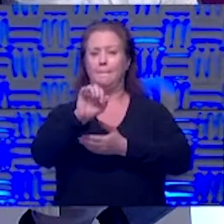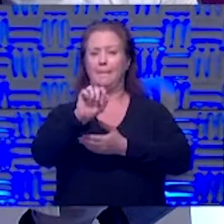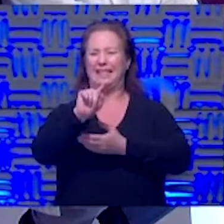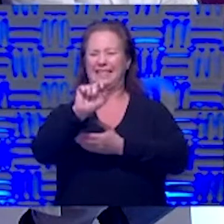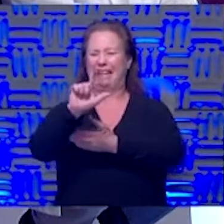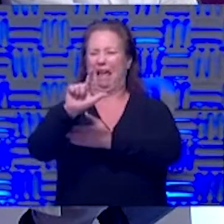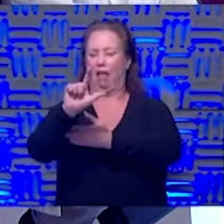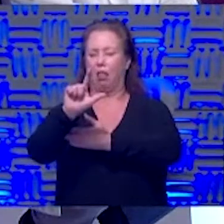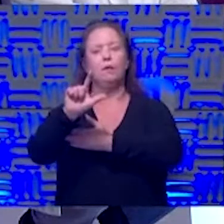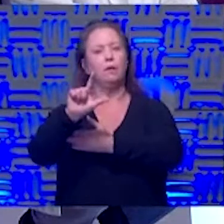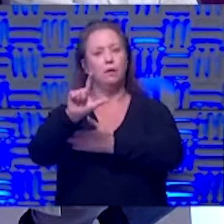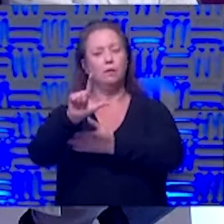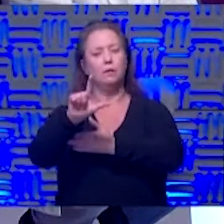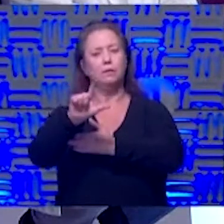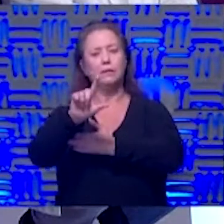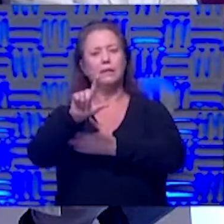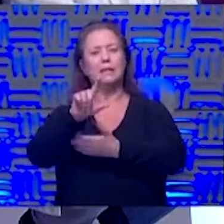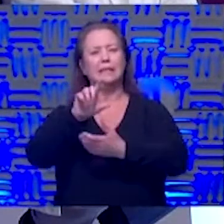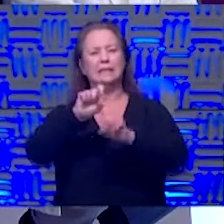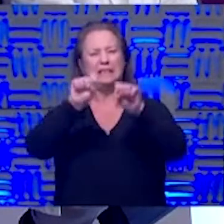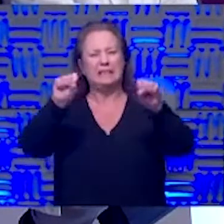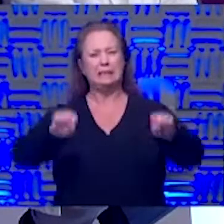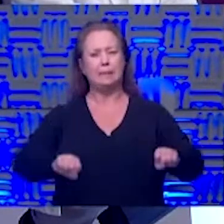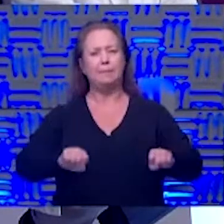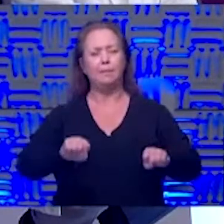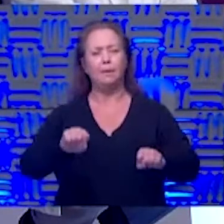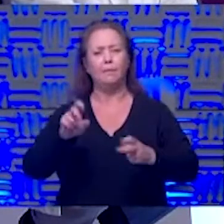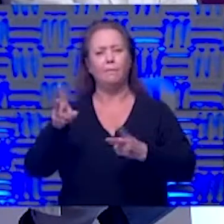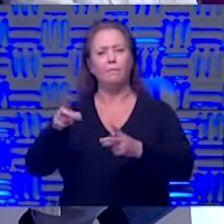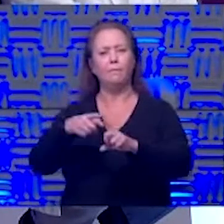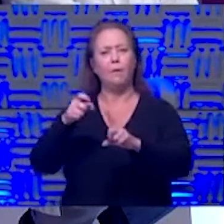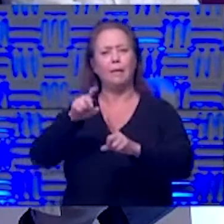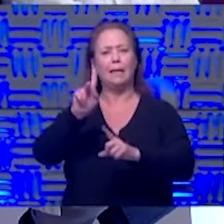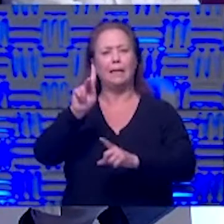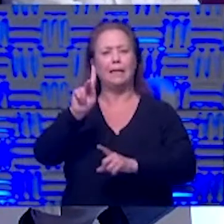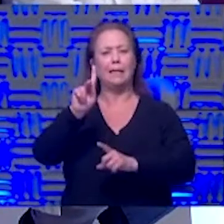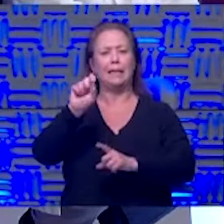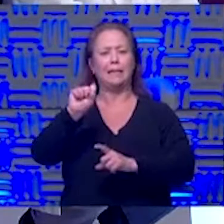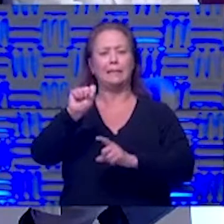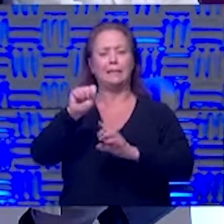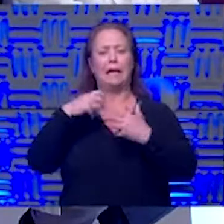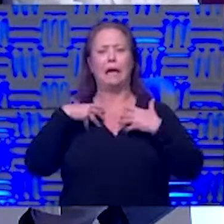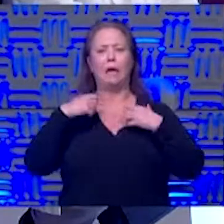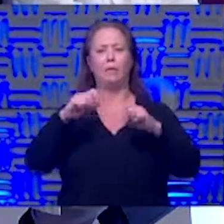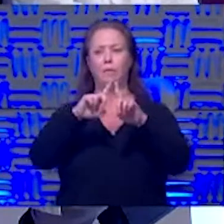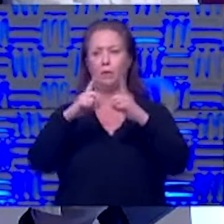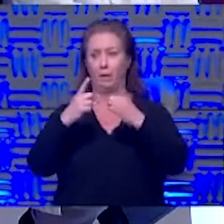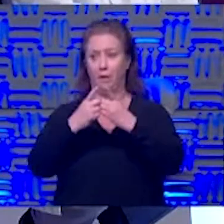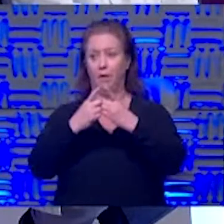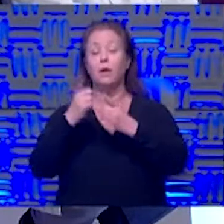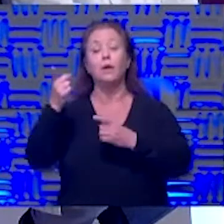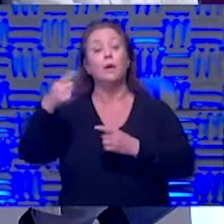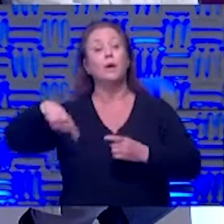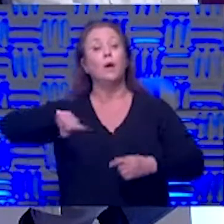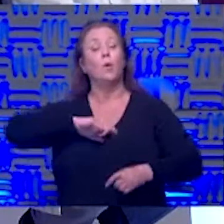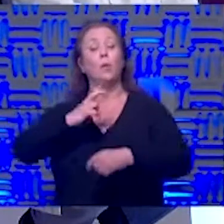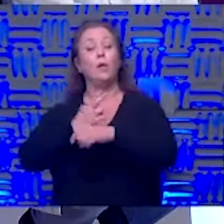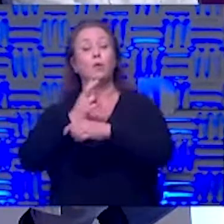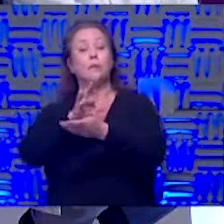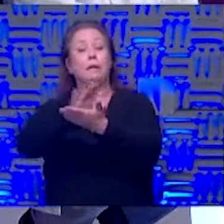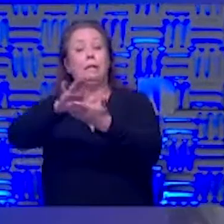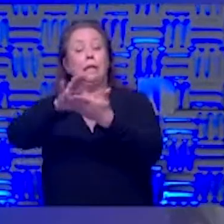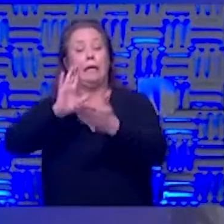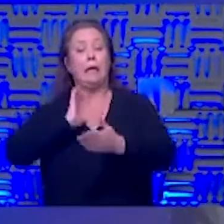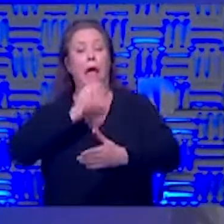decontamination systems obtained by the kansas health department i can tell you that what we use for our decontamination